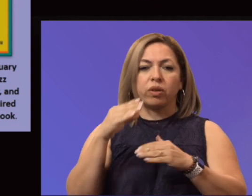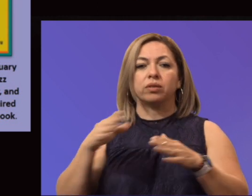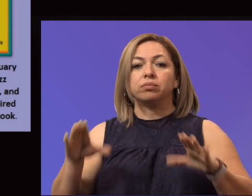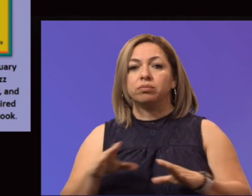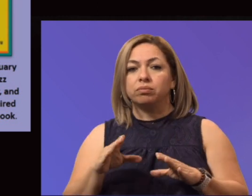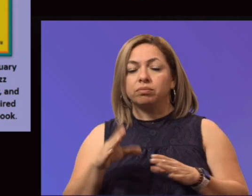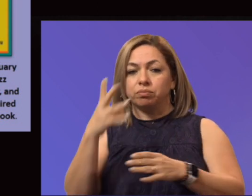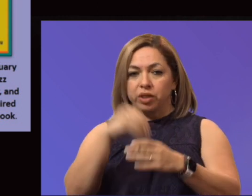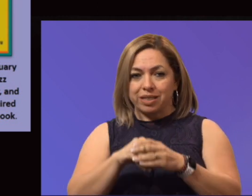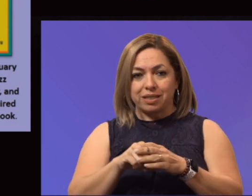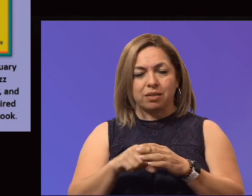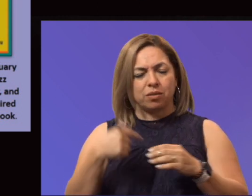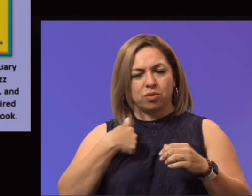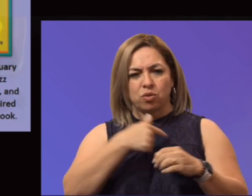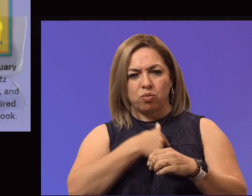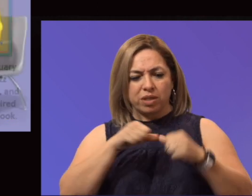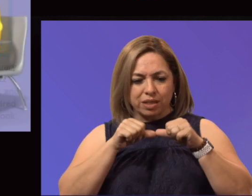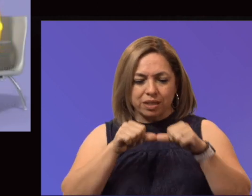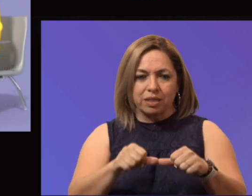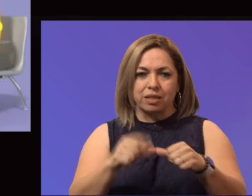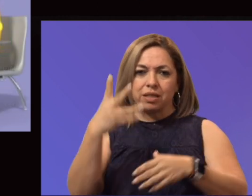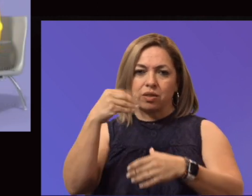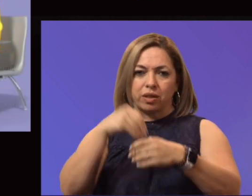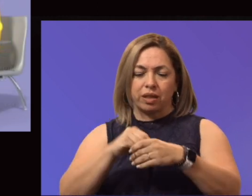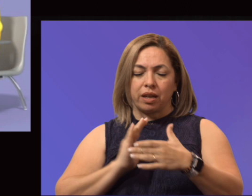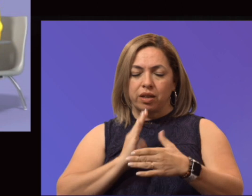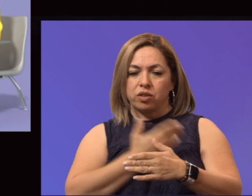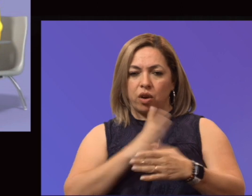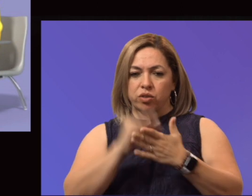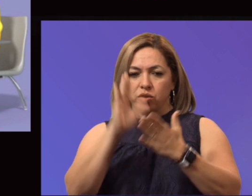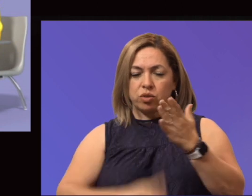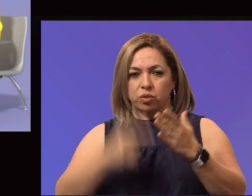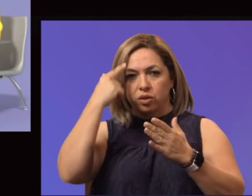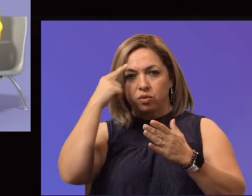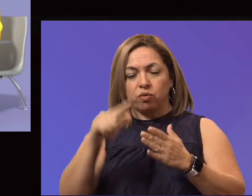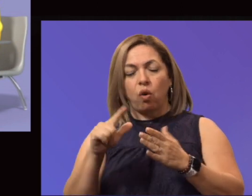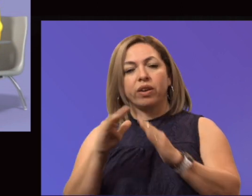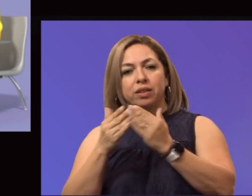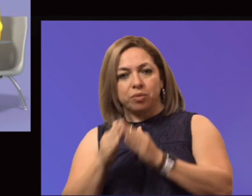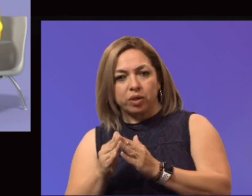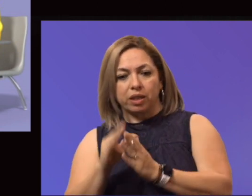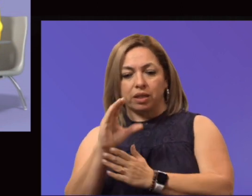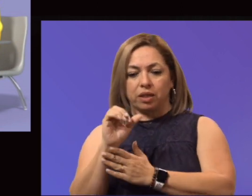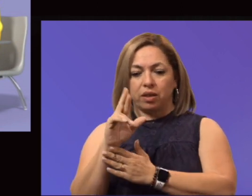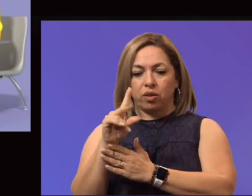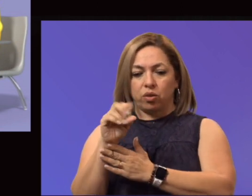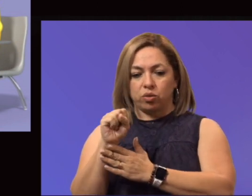keep our students engaged. as well as our larger community. Carlos Gonzalez and his staff at Testing Services,